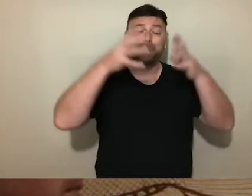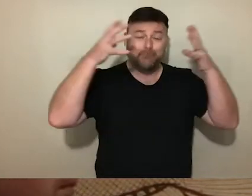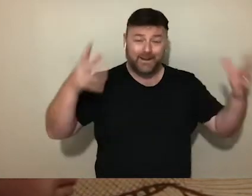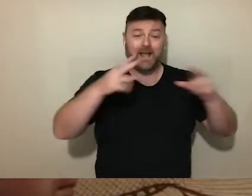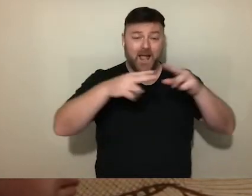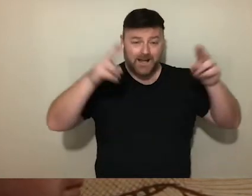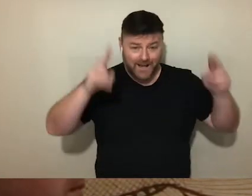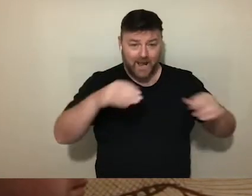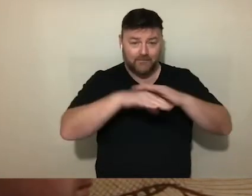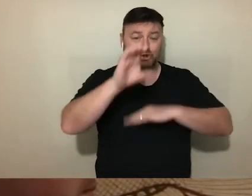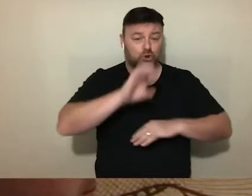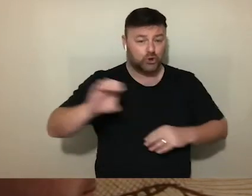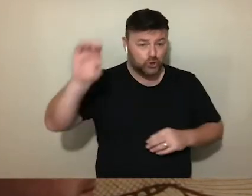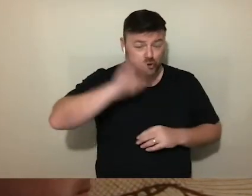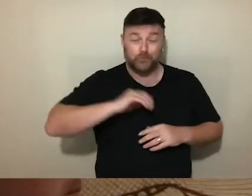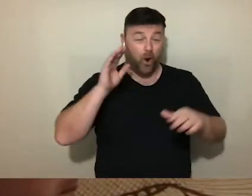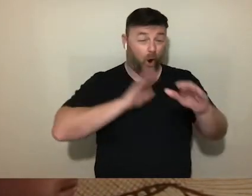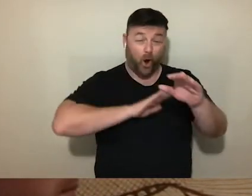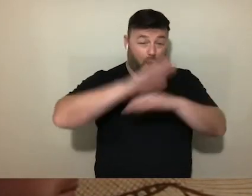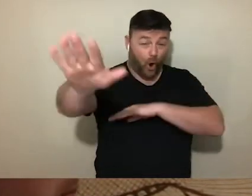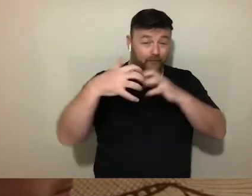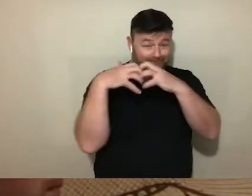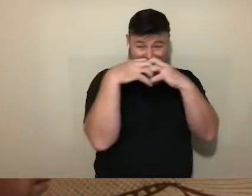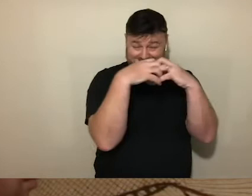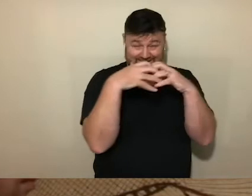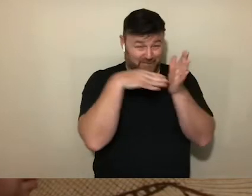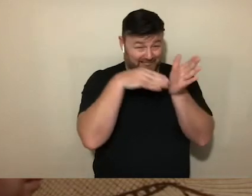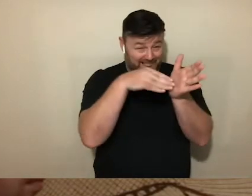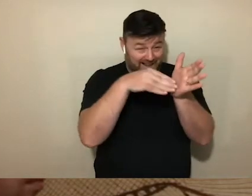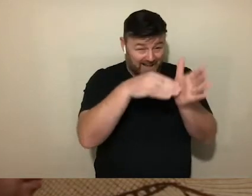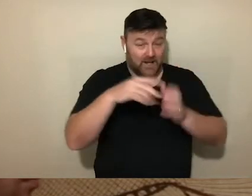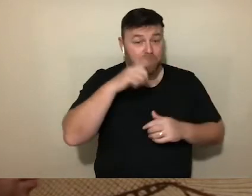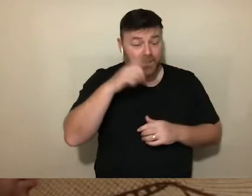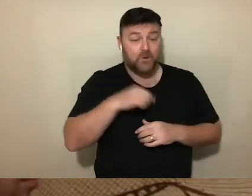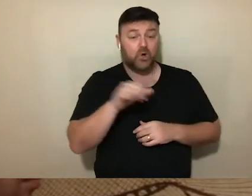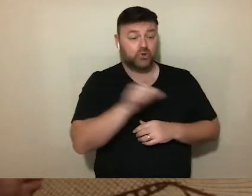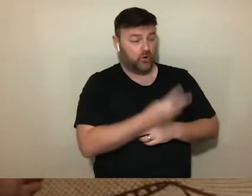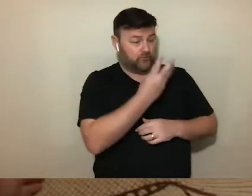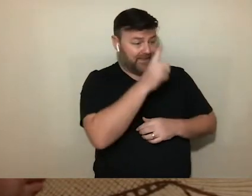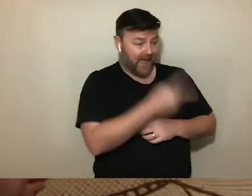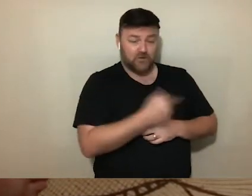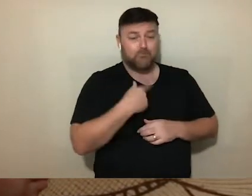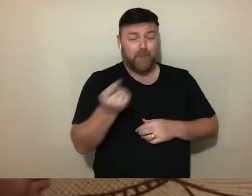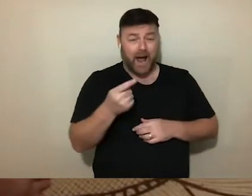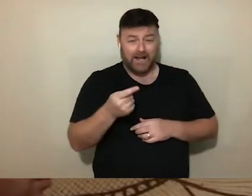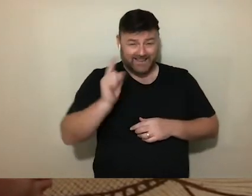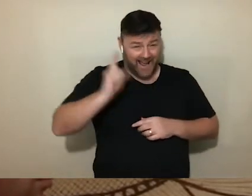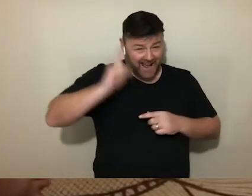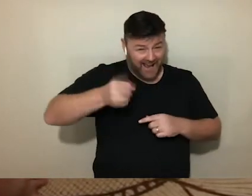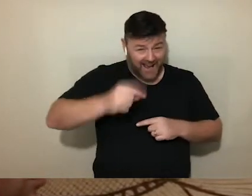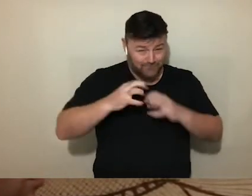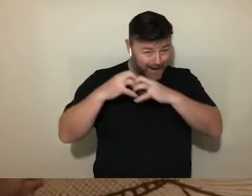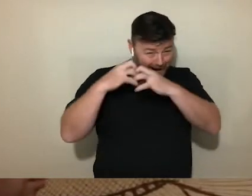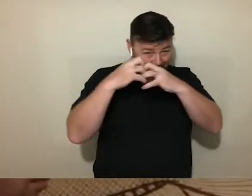hosting more than 18,000 asylum seekers, despite being designed for a maximum capacity of 3,000. Migrants in Moria lacked